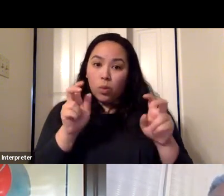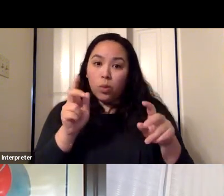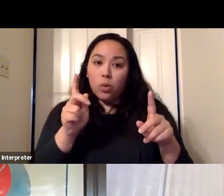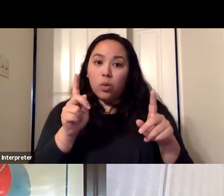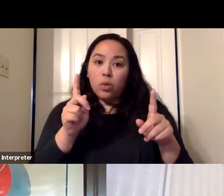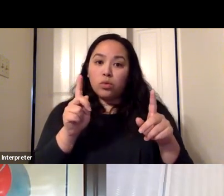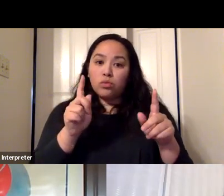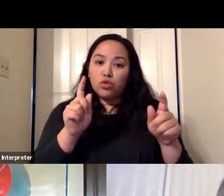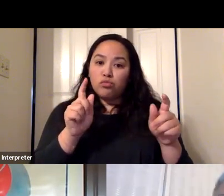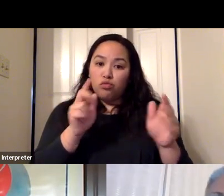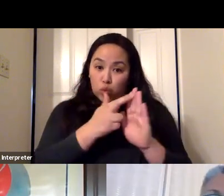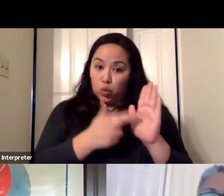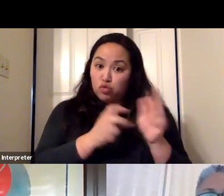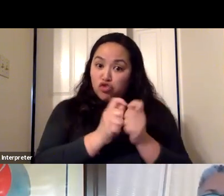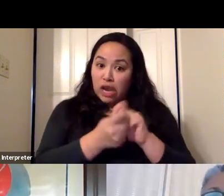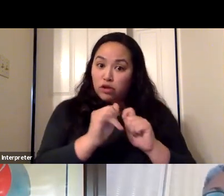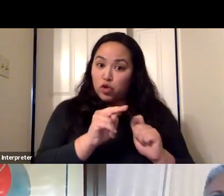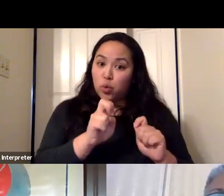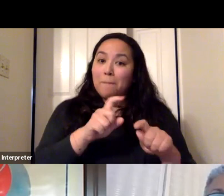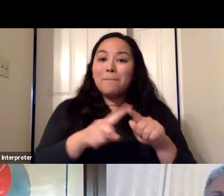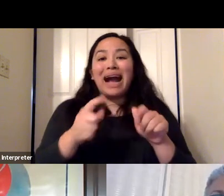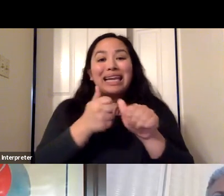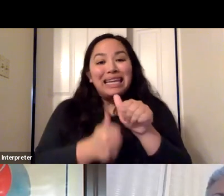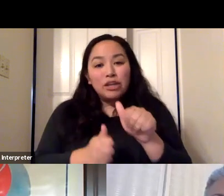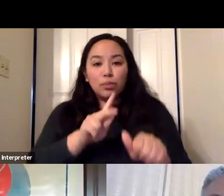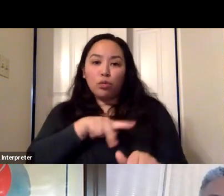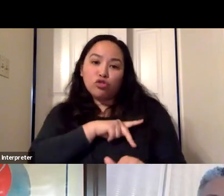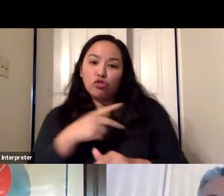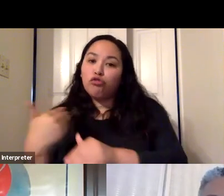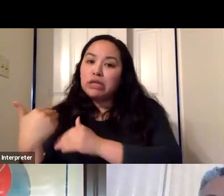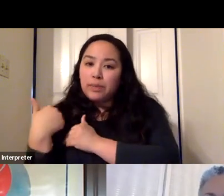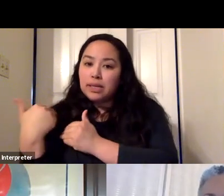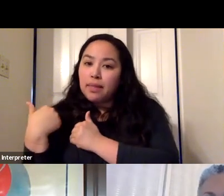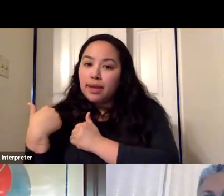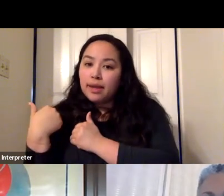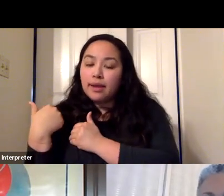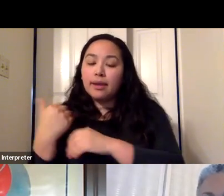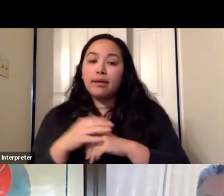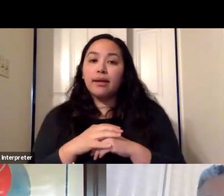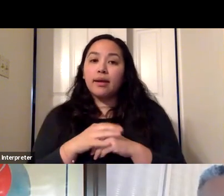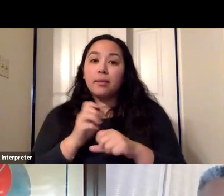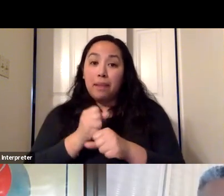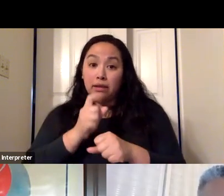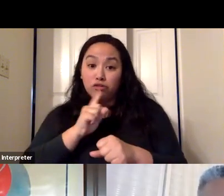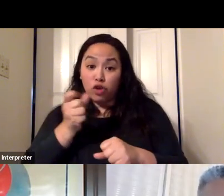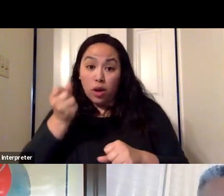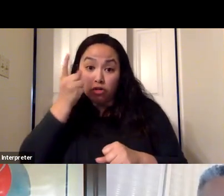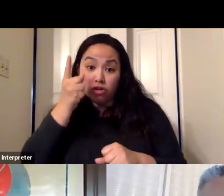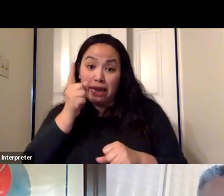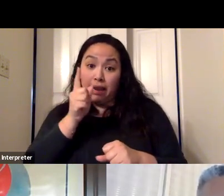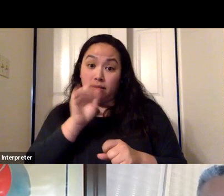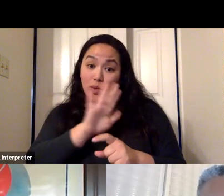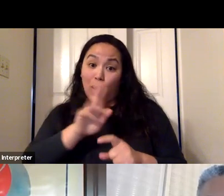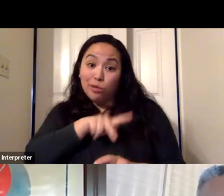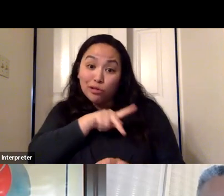really the responsibility on each and every individual to exercise that responsibility and understand your own personal risks.